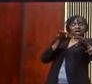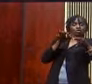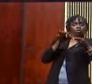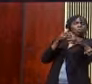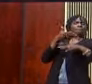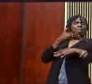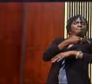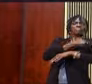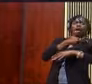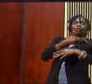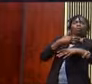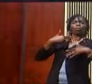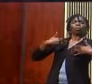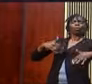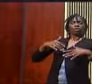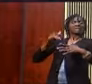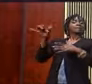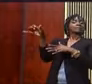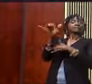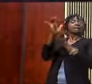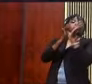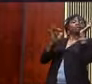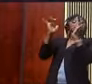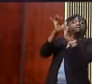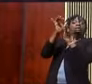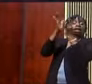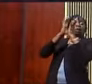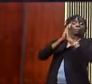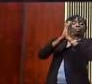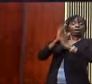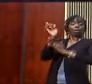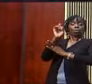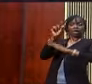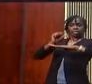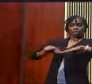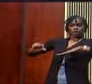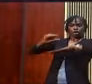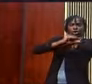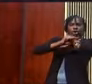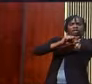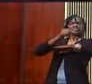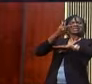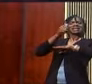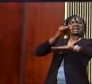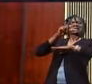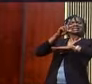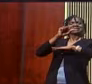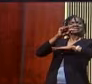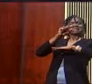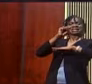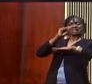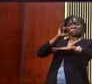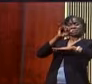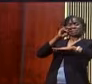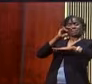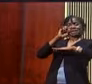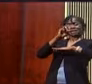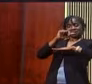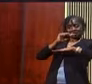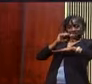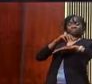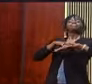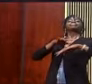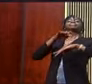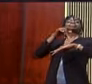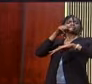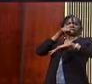language used when Jesus prayed in the garden of Gethsemane with such intensity that drops of